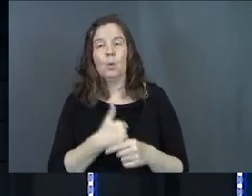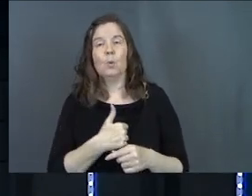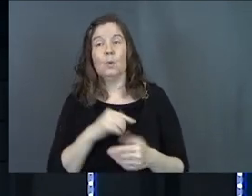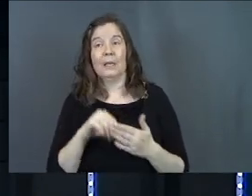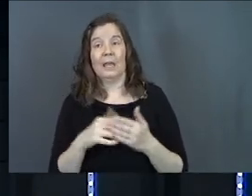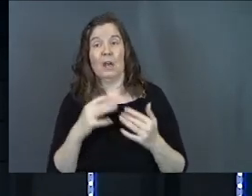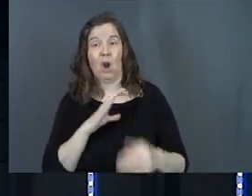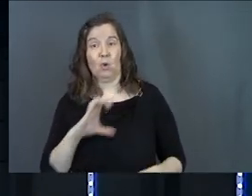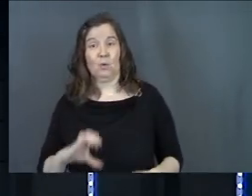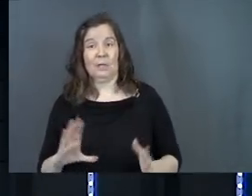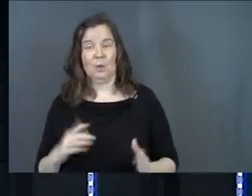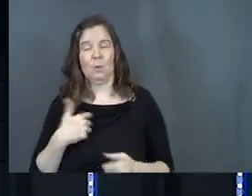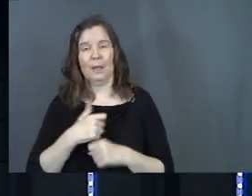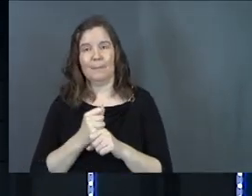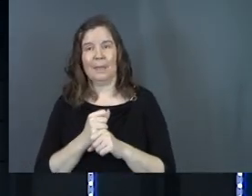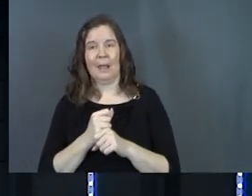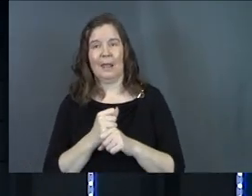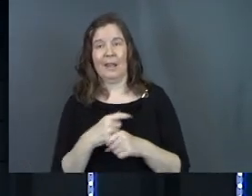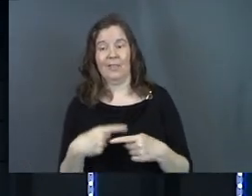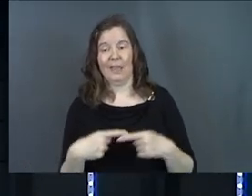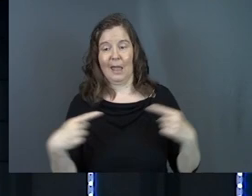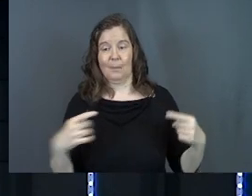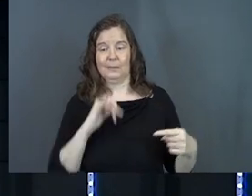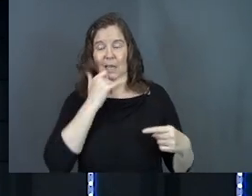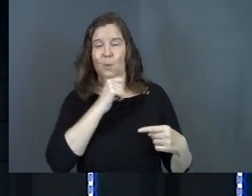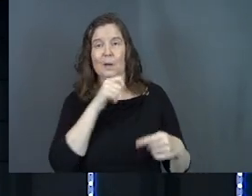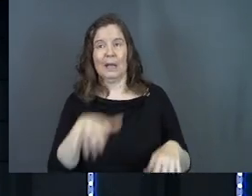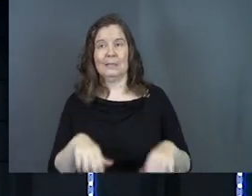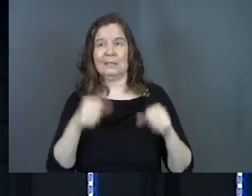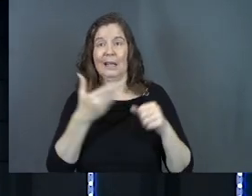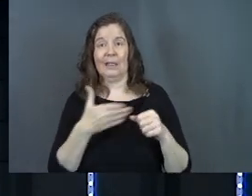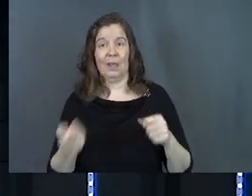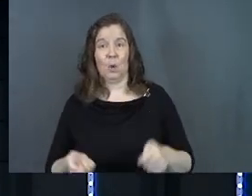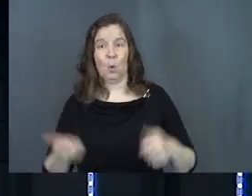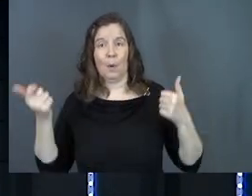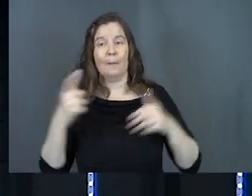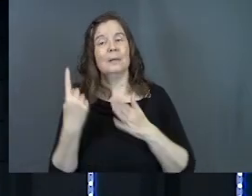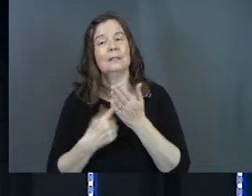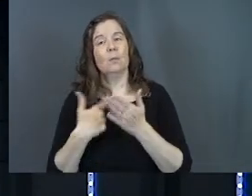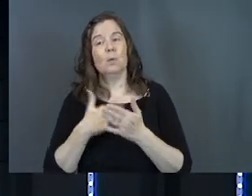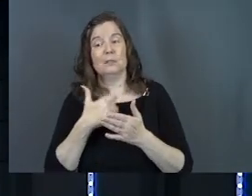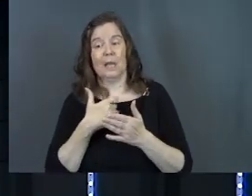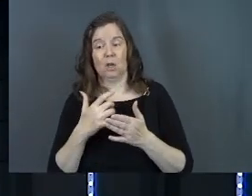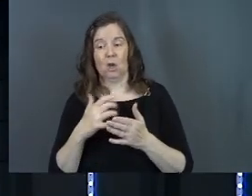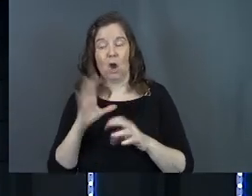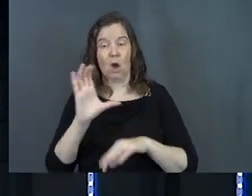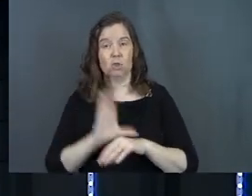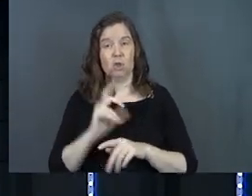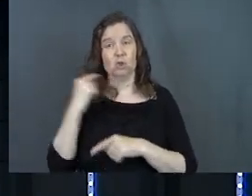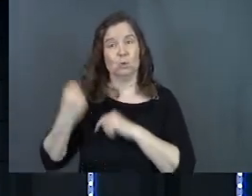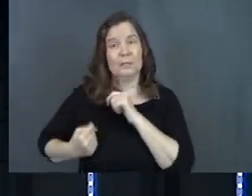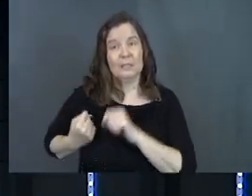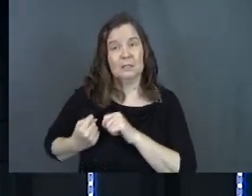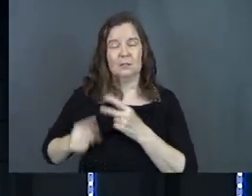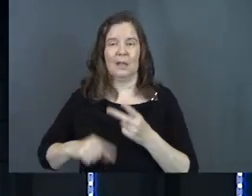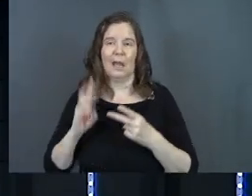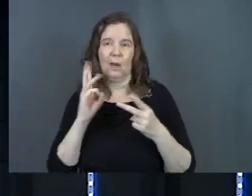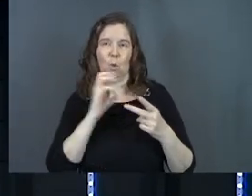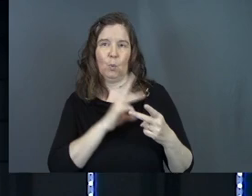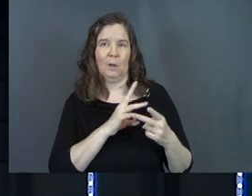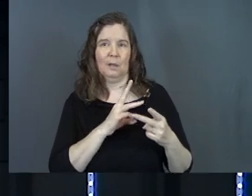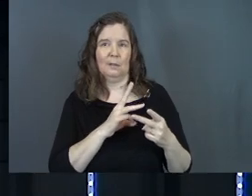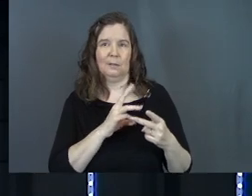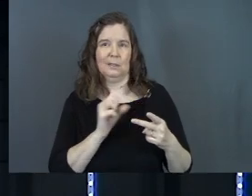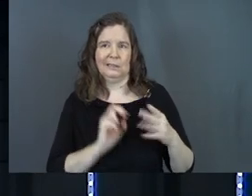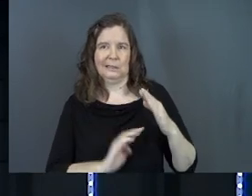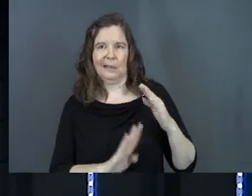we, in our Christianity, we make the opposite error. We're not taking anything away, but sometimes we take our church traditions and we take our weird little